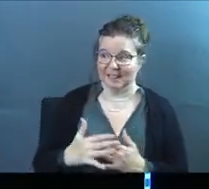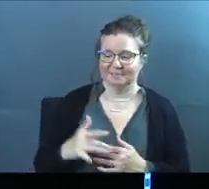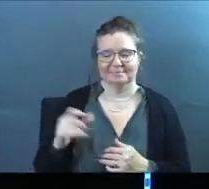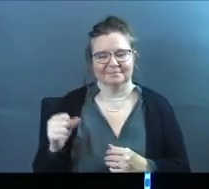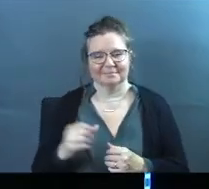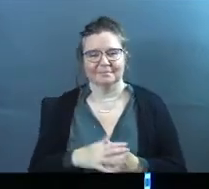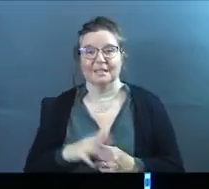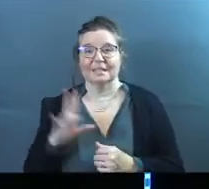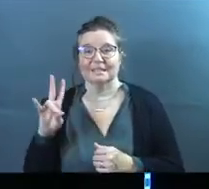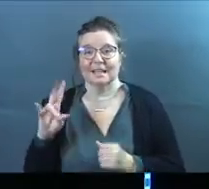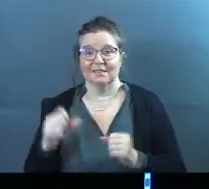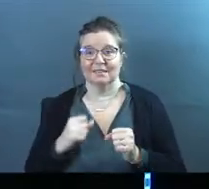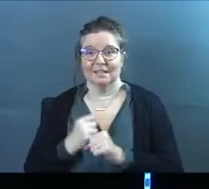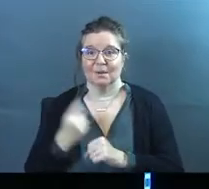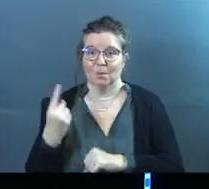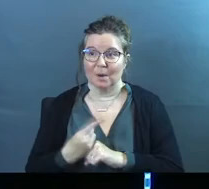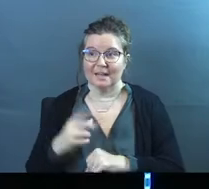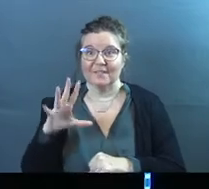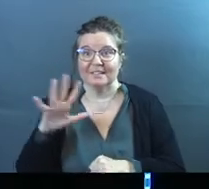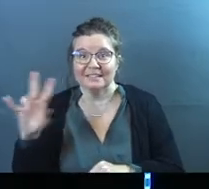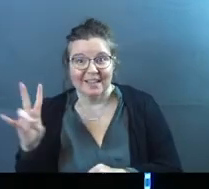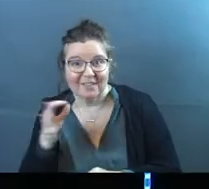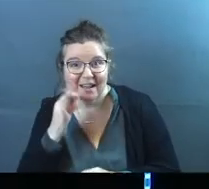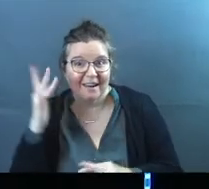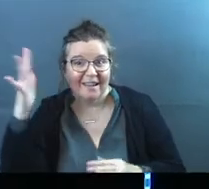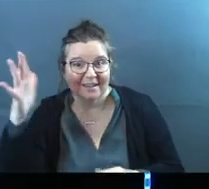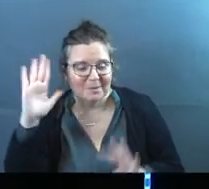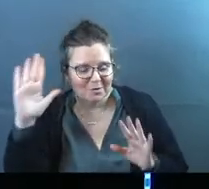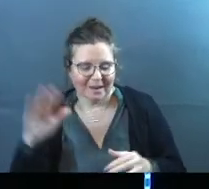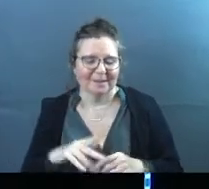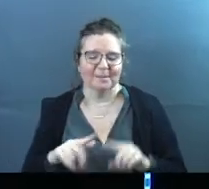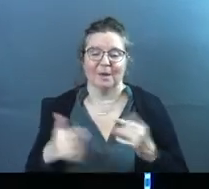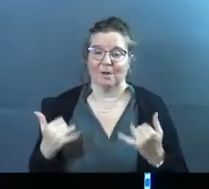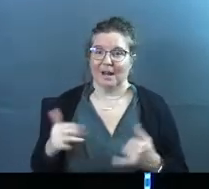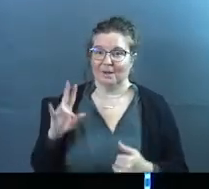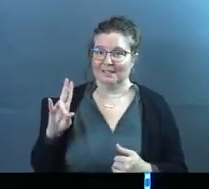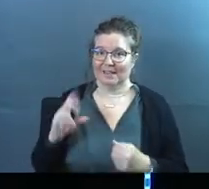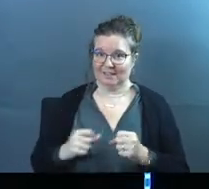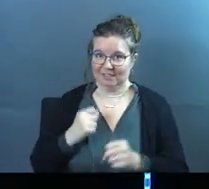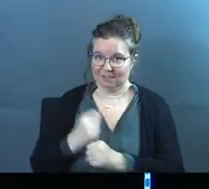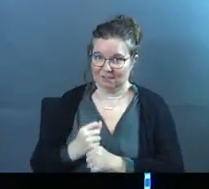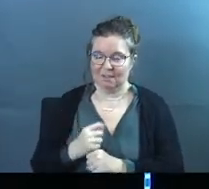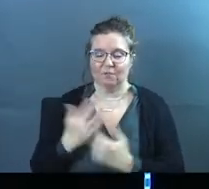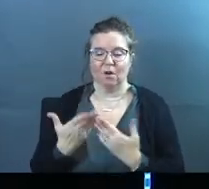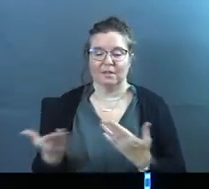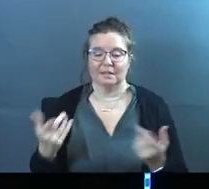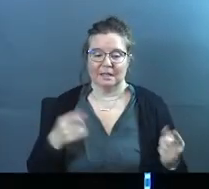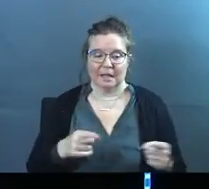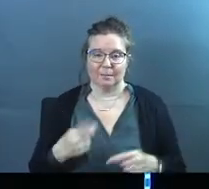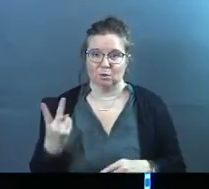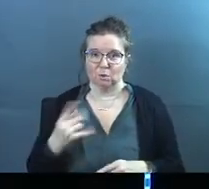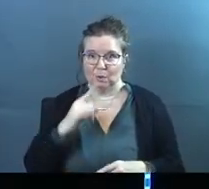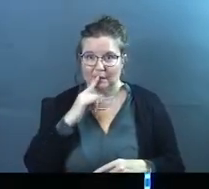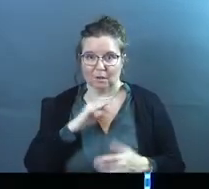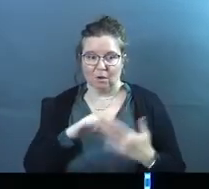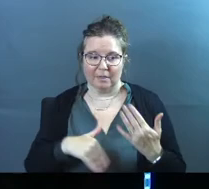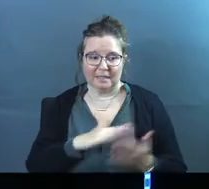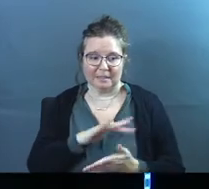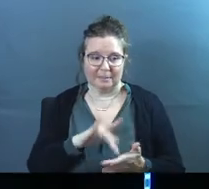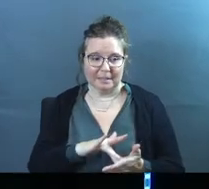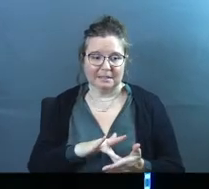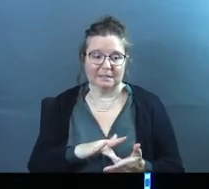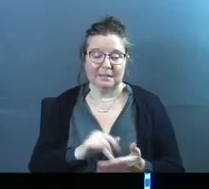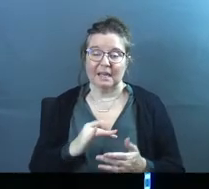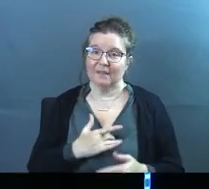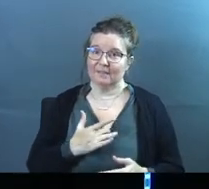it? No. Yeah, seven. One day it'll be 57. Okay. It's going to be great. But we're at seven. And for us, just with all the things that have happened to kids and all the things in the midst,